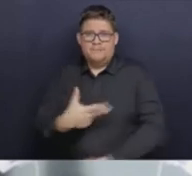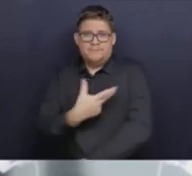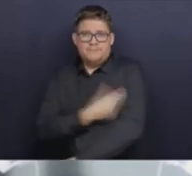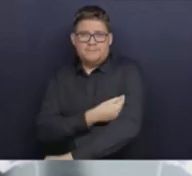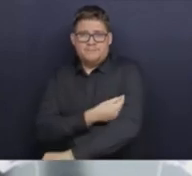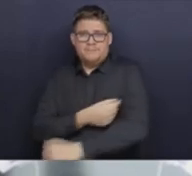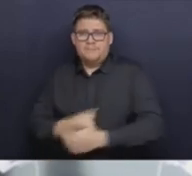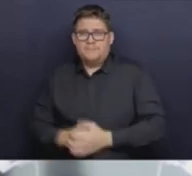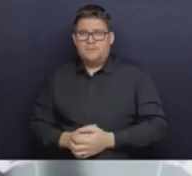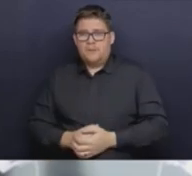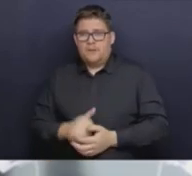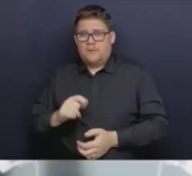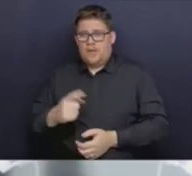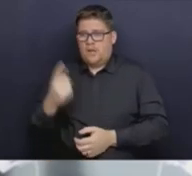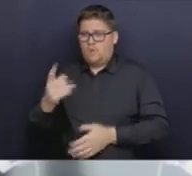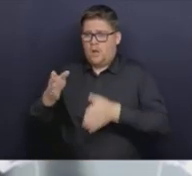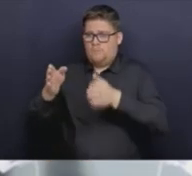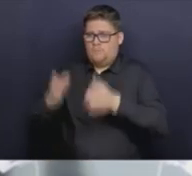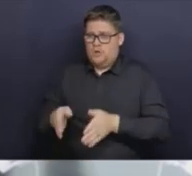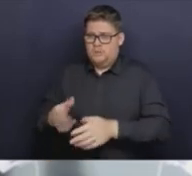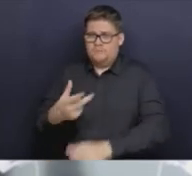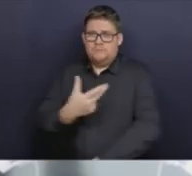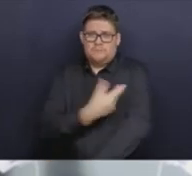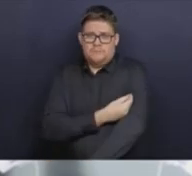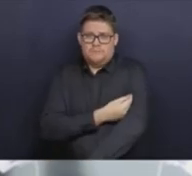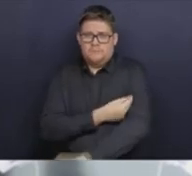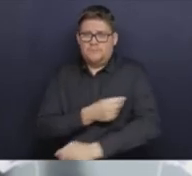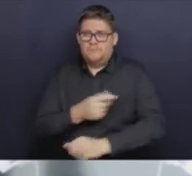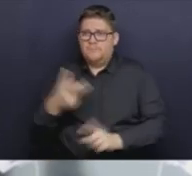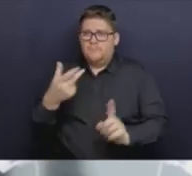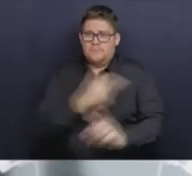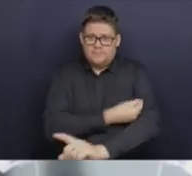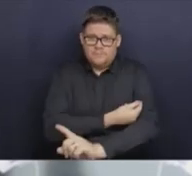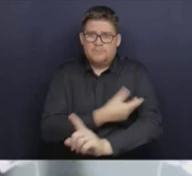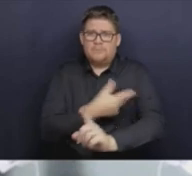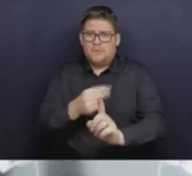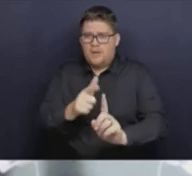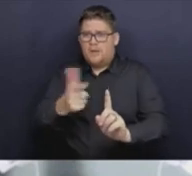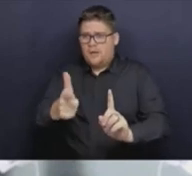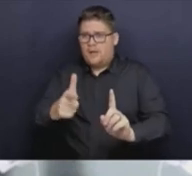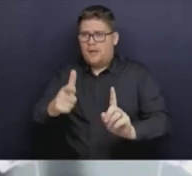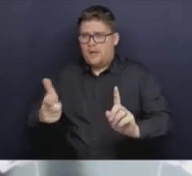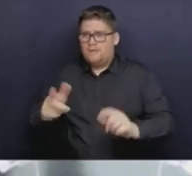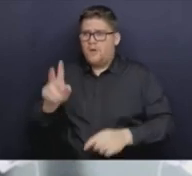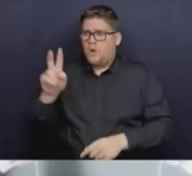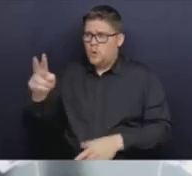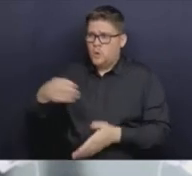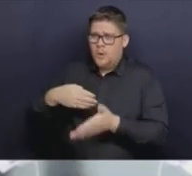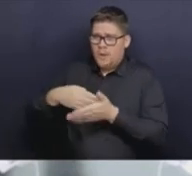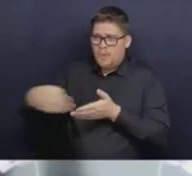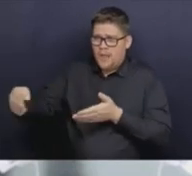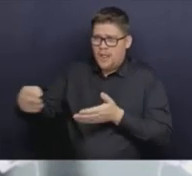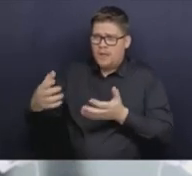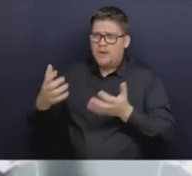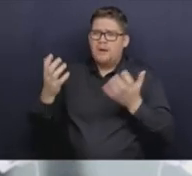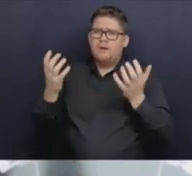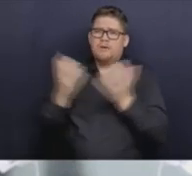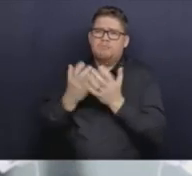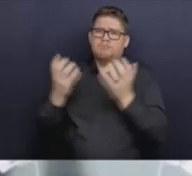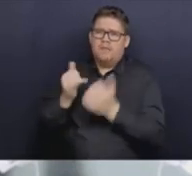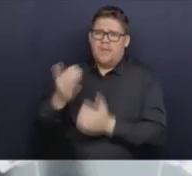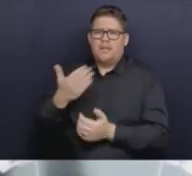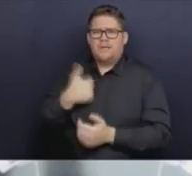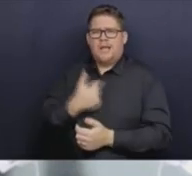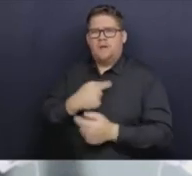time. So that's a real achievement for everyone in the healthcare system. We want to thank everybody. I think it's critical to